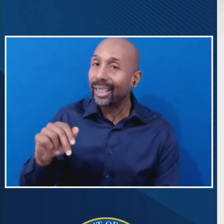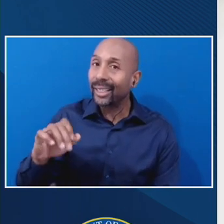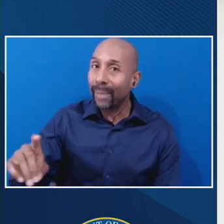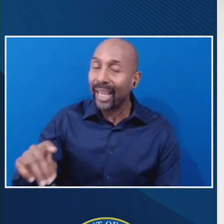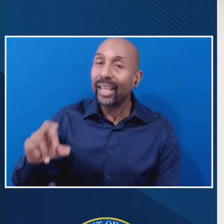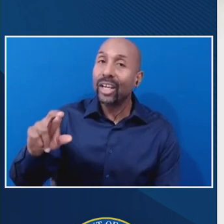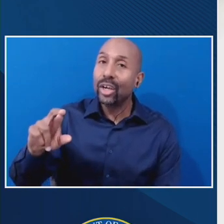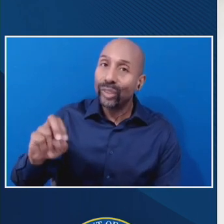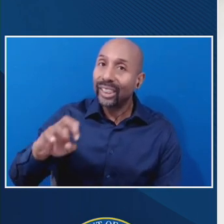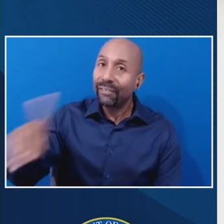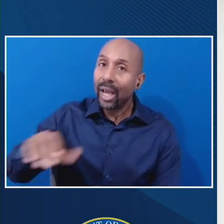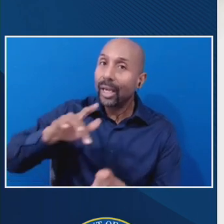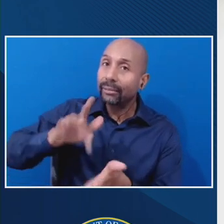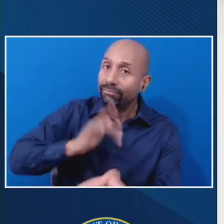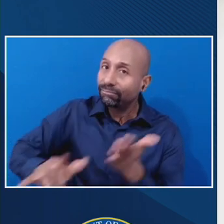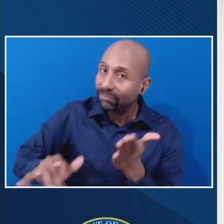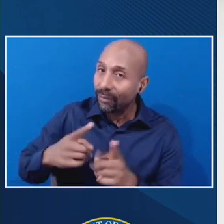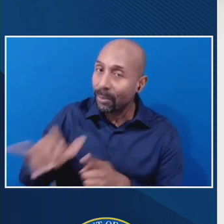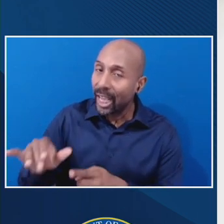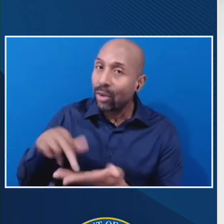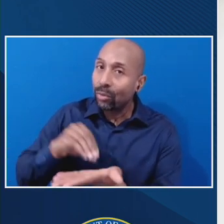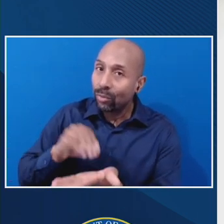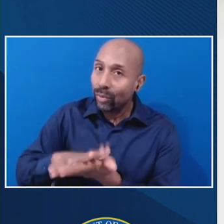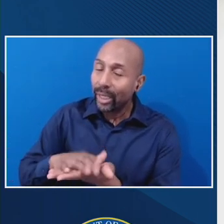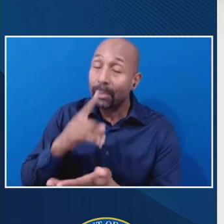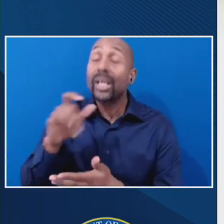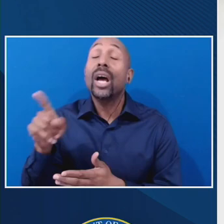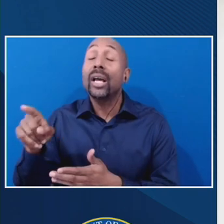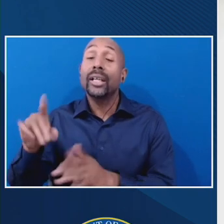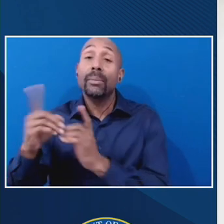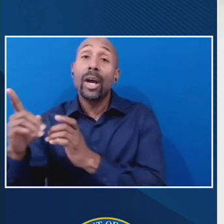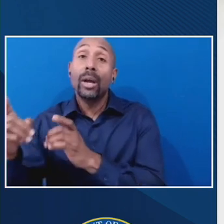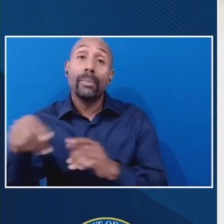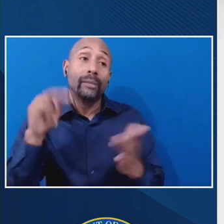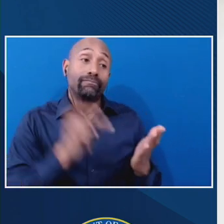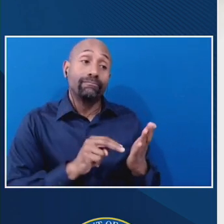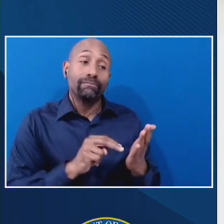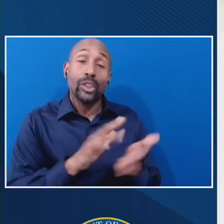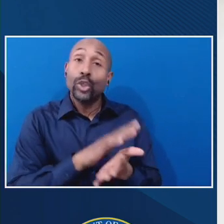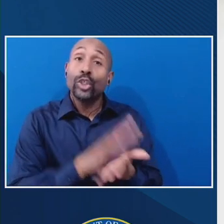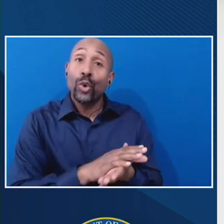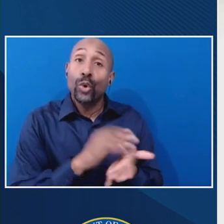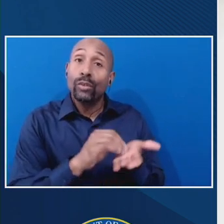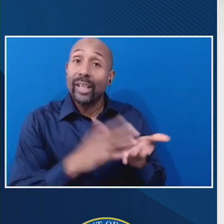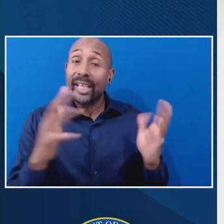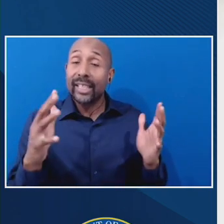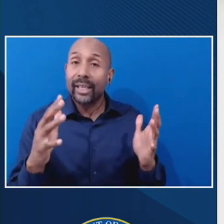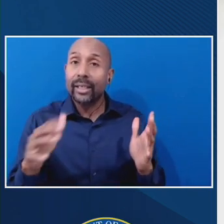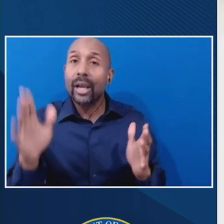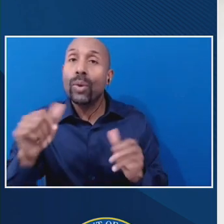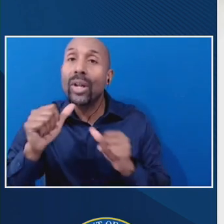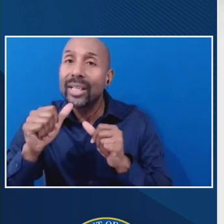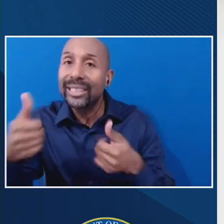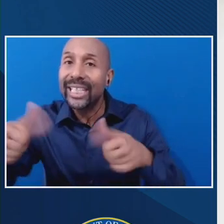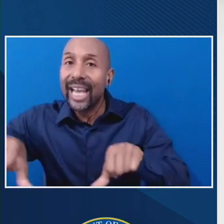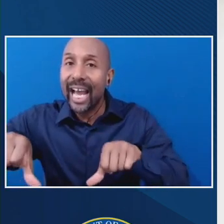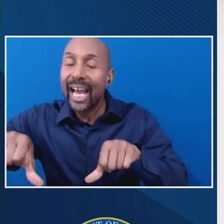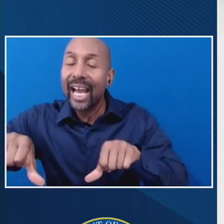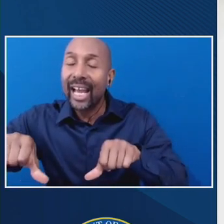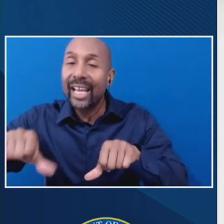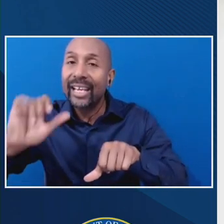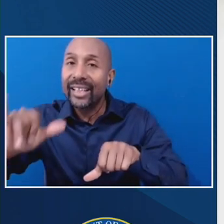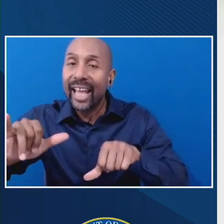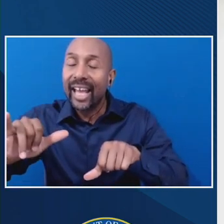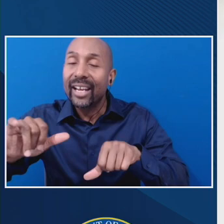this, the department basically looks at whatever the school has reported and will deny an unpaid refund discharge to the student unless they can